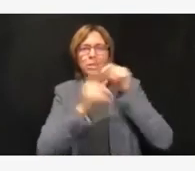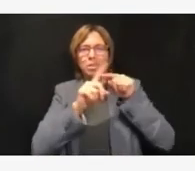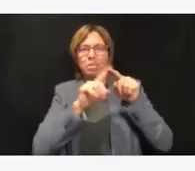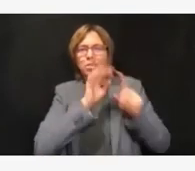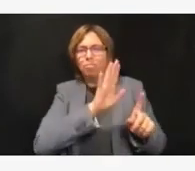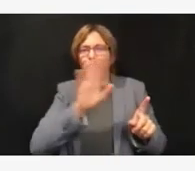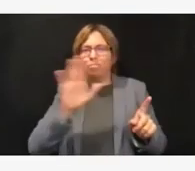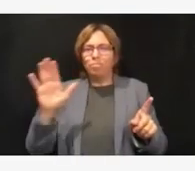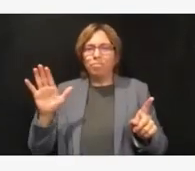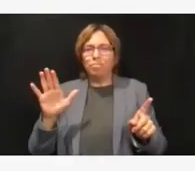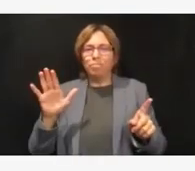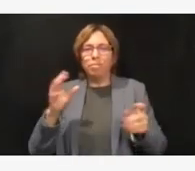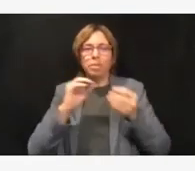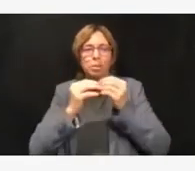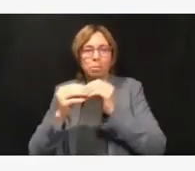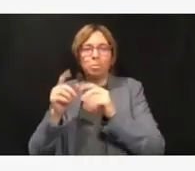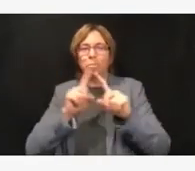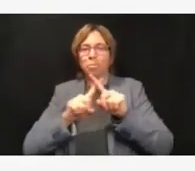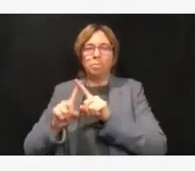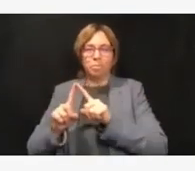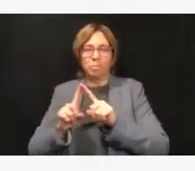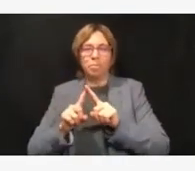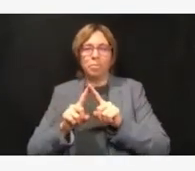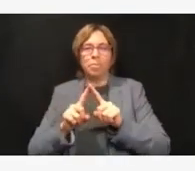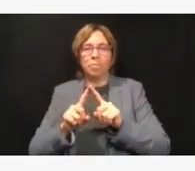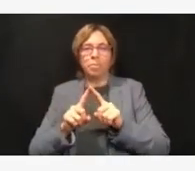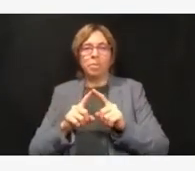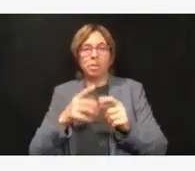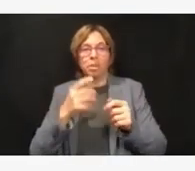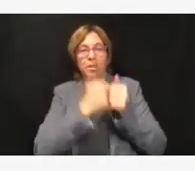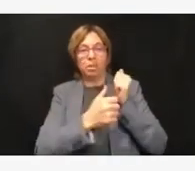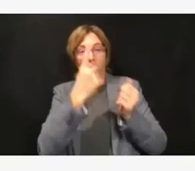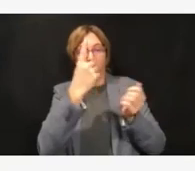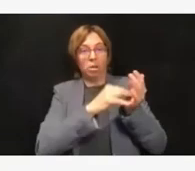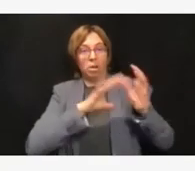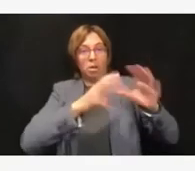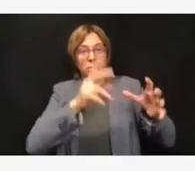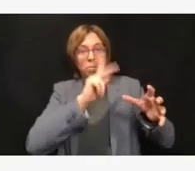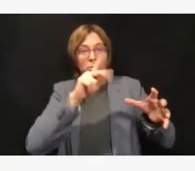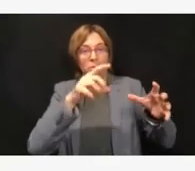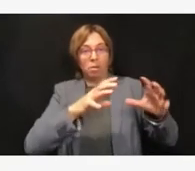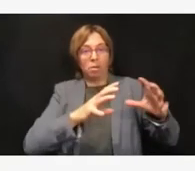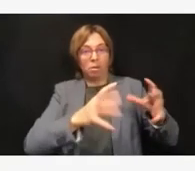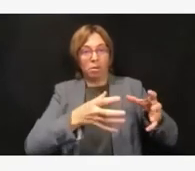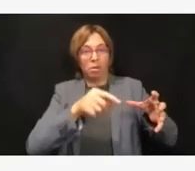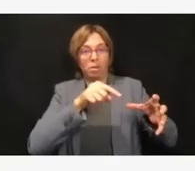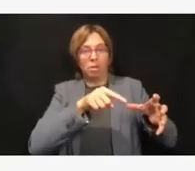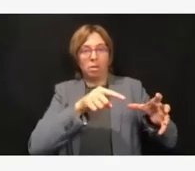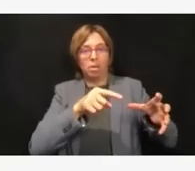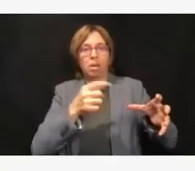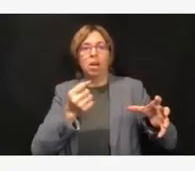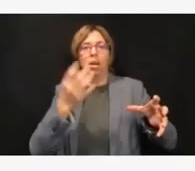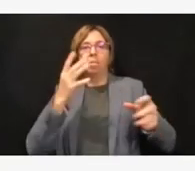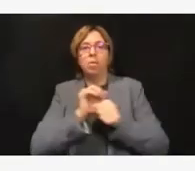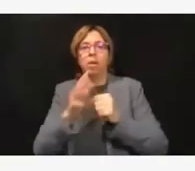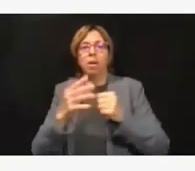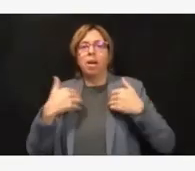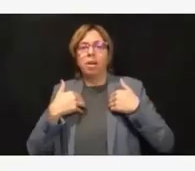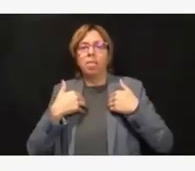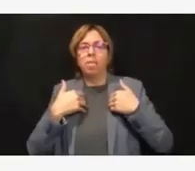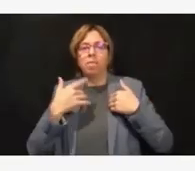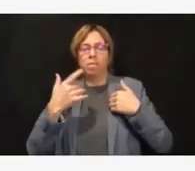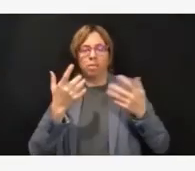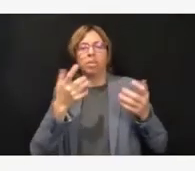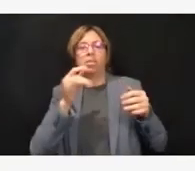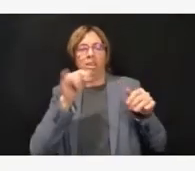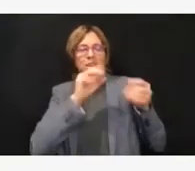You know, looking at it right now, you can see, for example, as I mentioned in Kootenai County, that it's really become down nicely from over 80 per